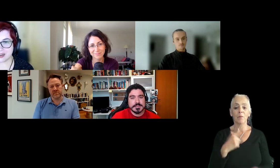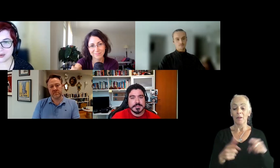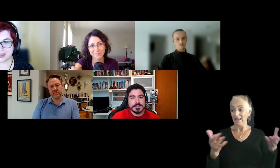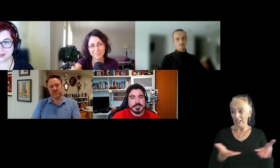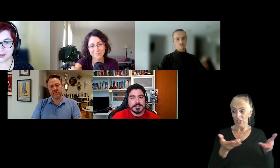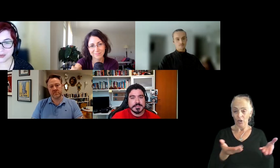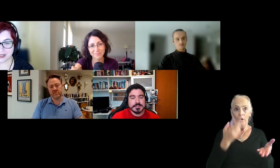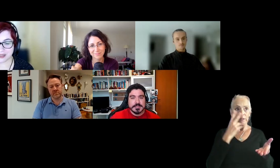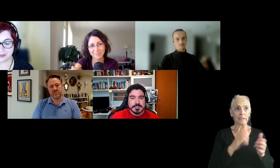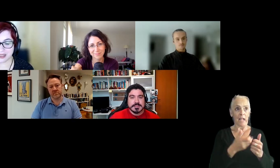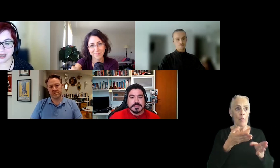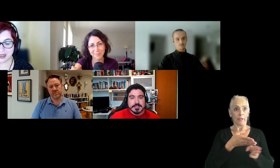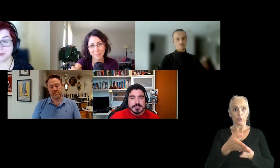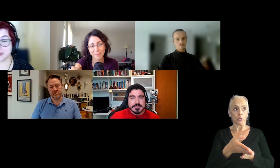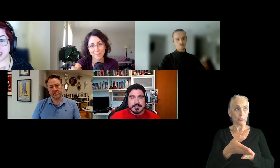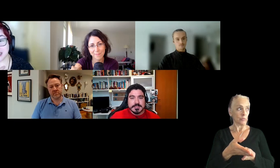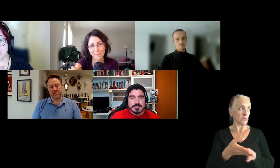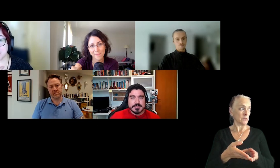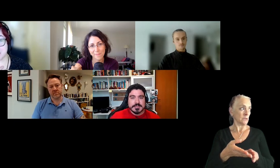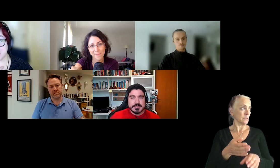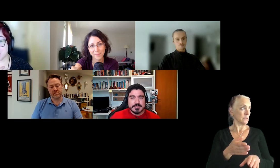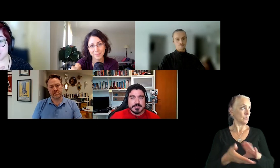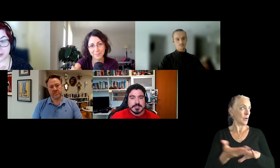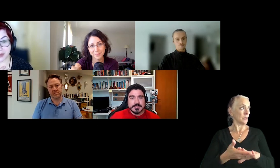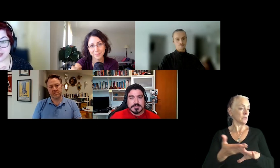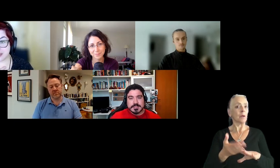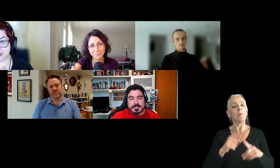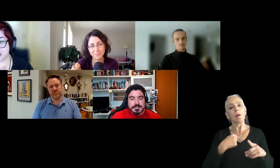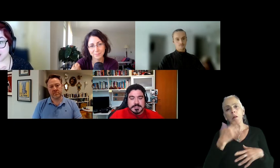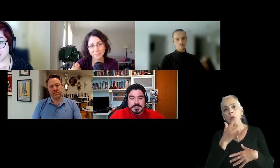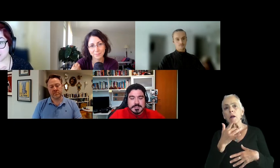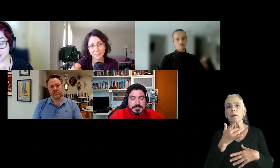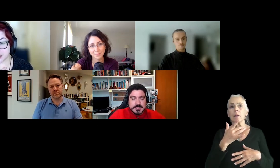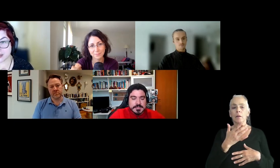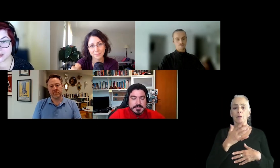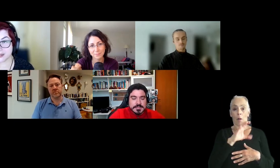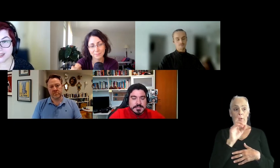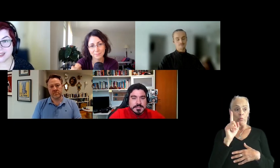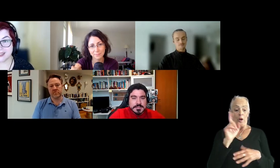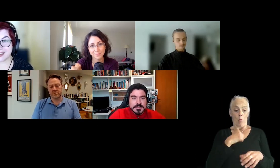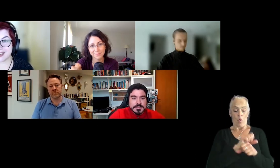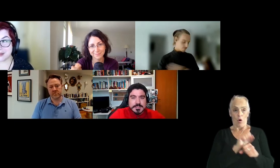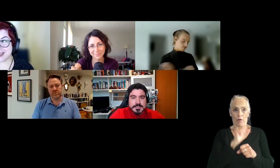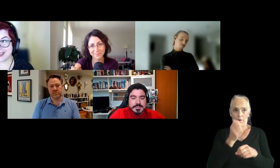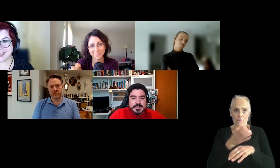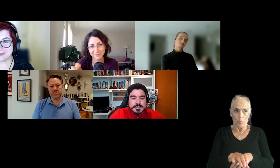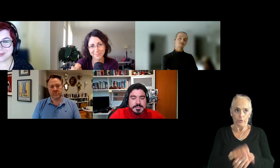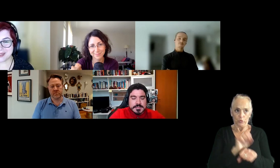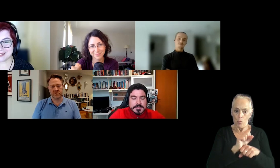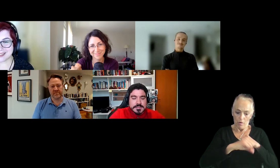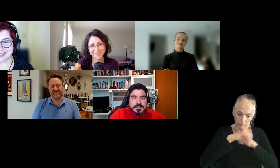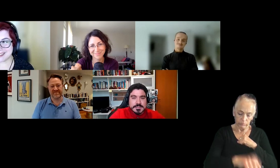how the industry works, but I'm lucky enough to be part of companies that never did this to us. So I'm okay,